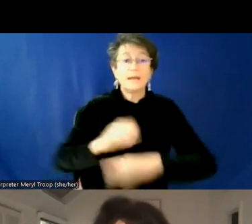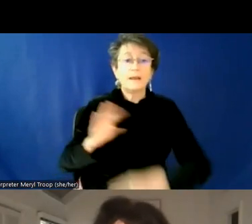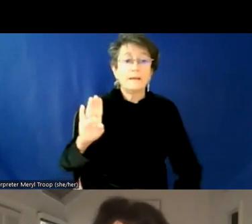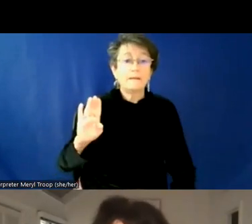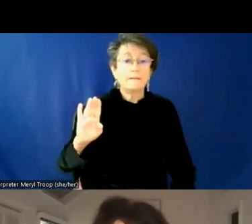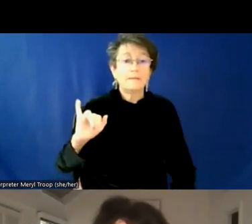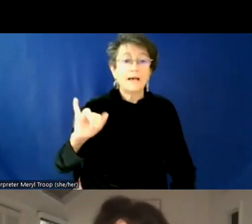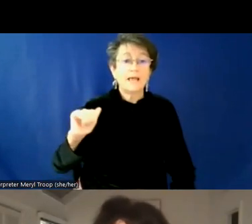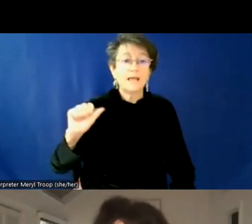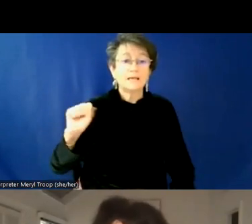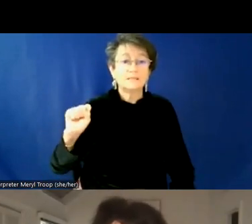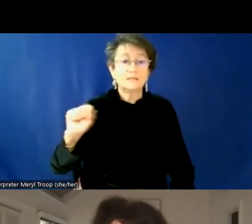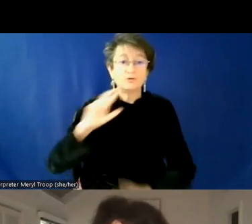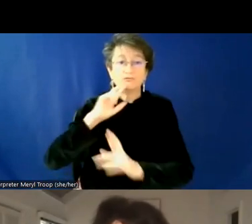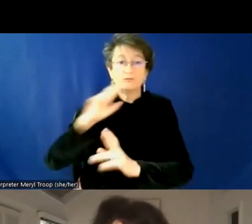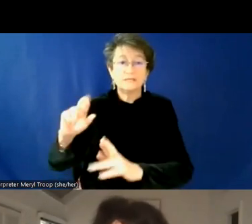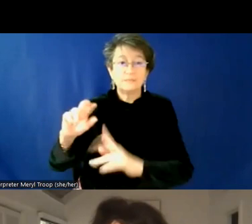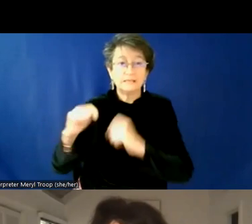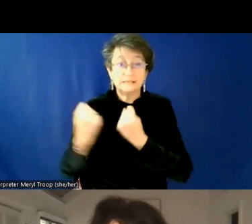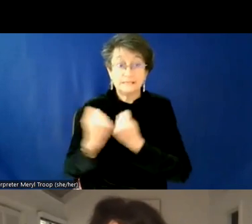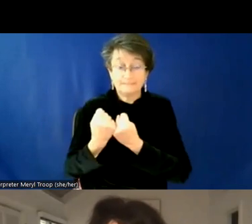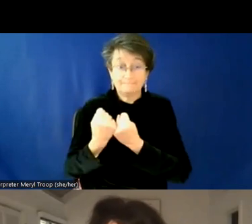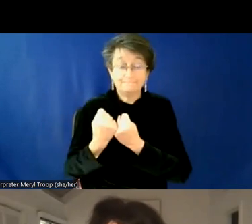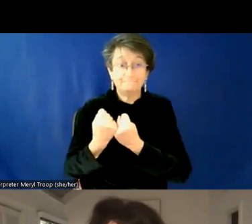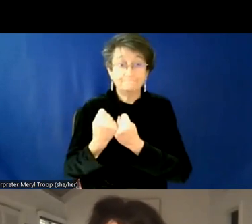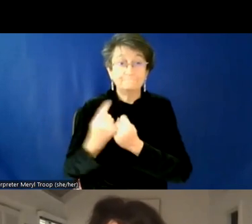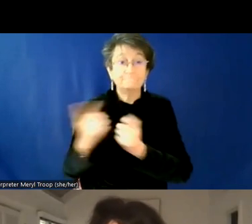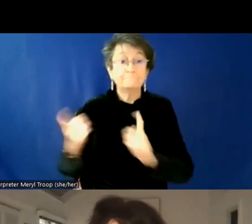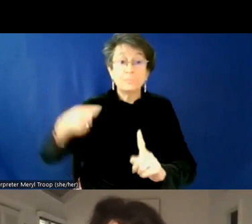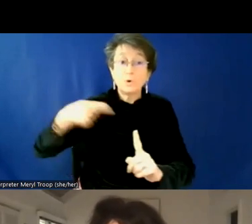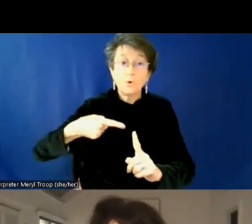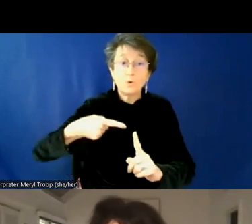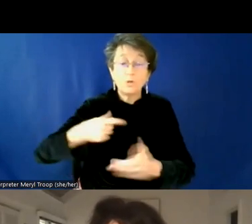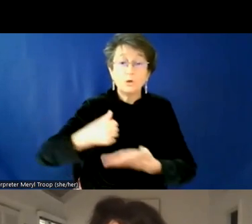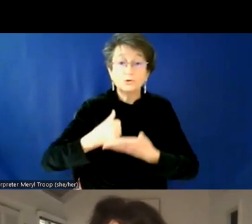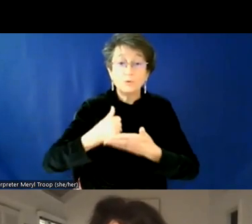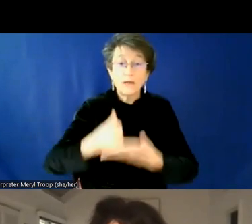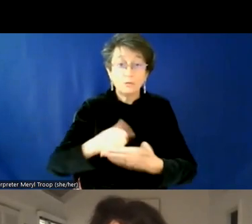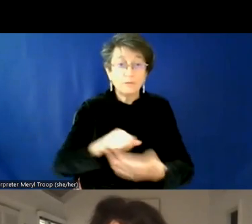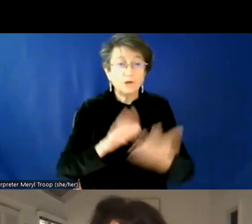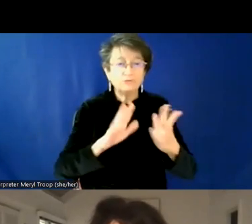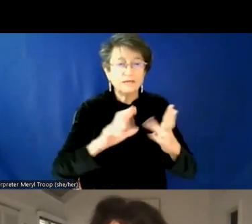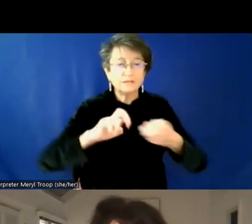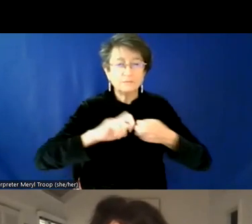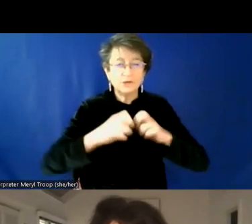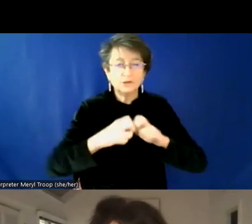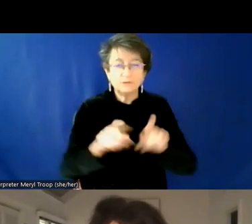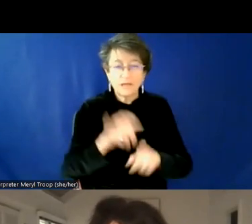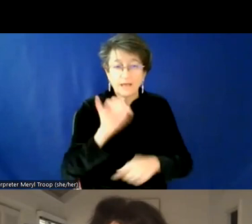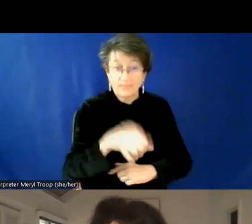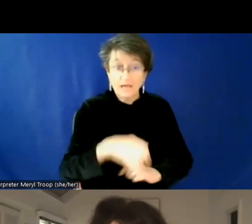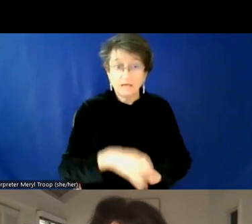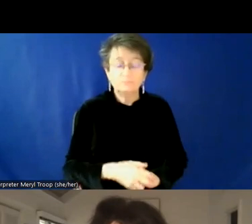this bias response team is intended to help address issues like this, um, where